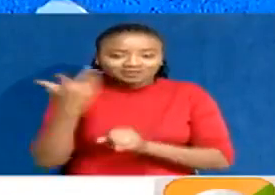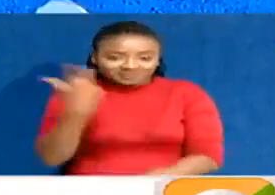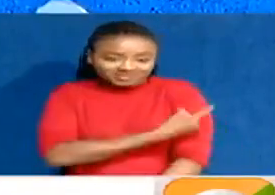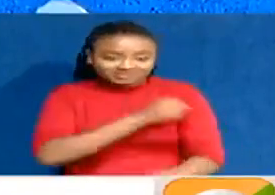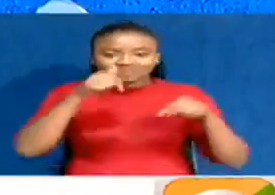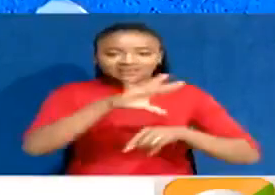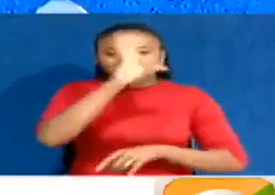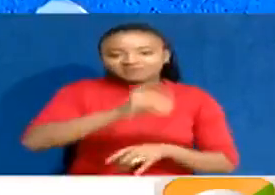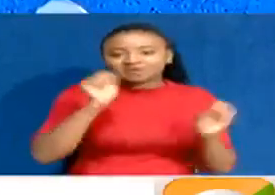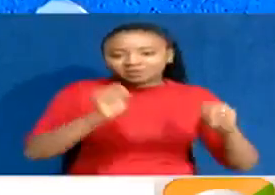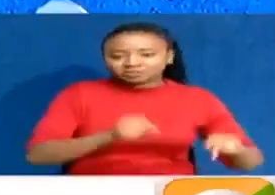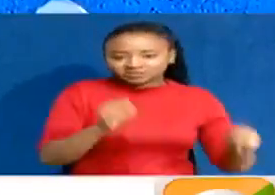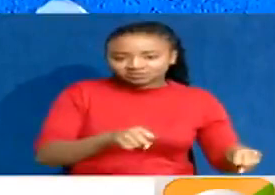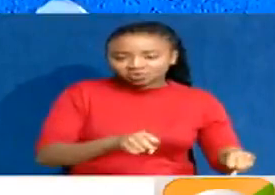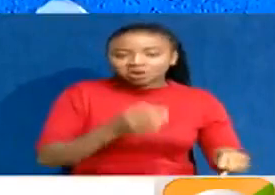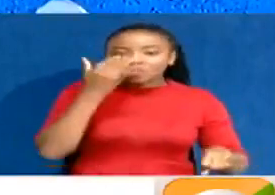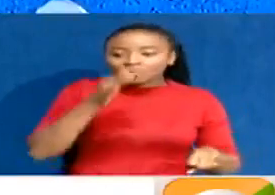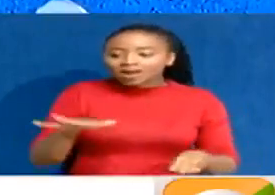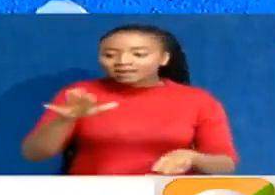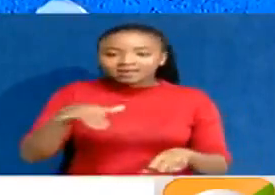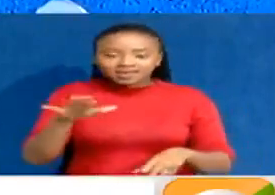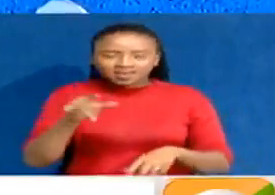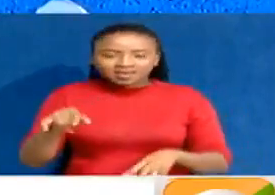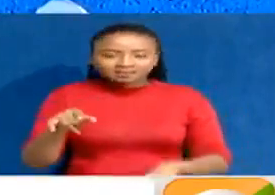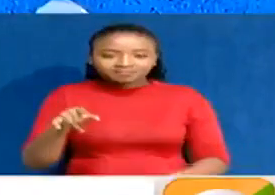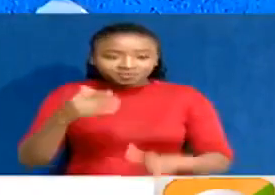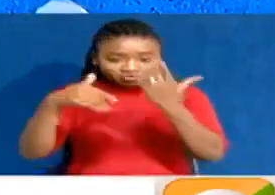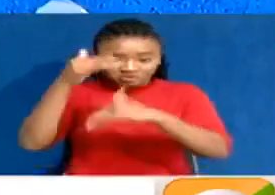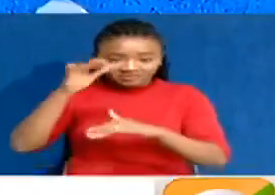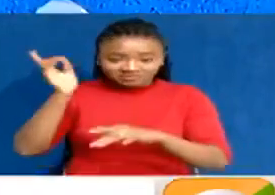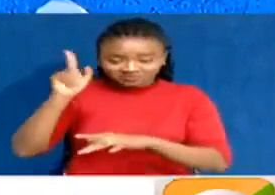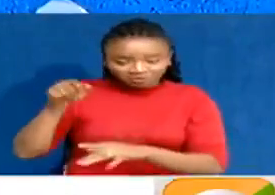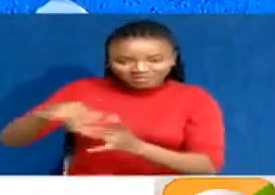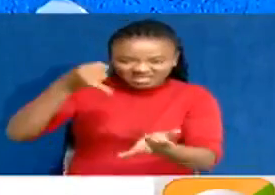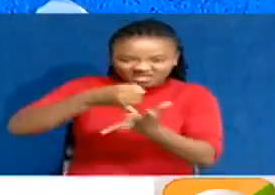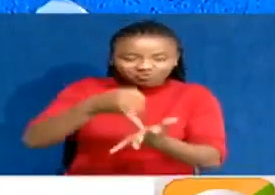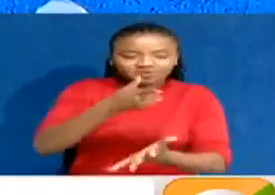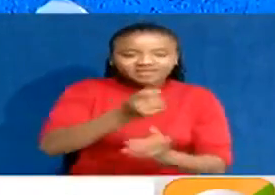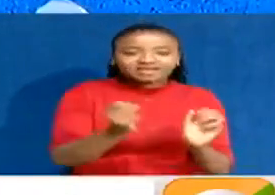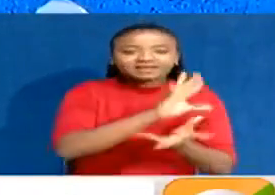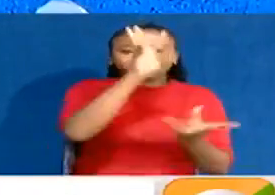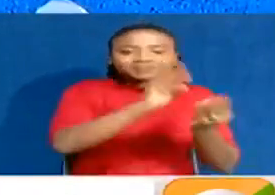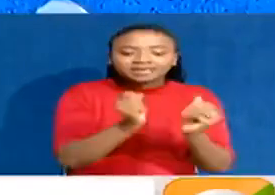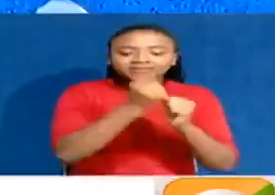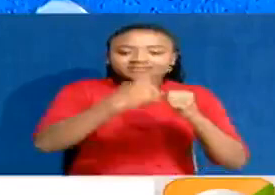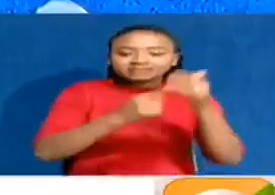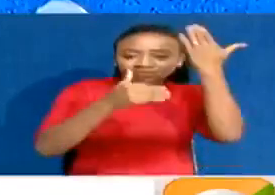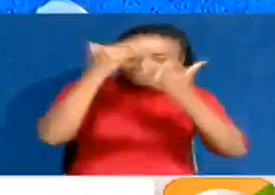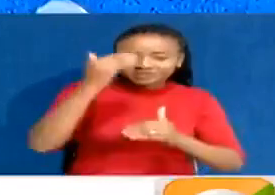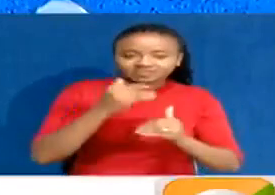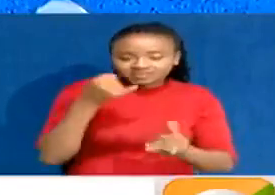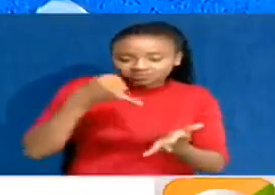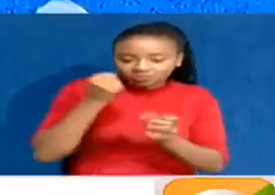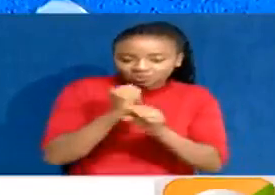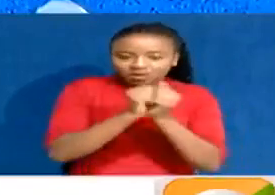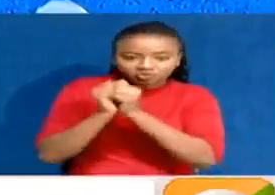Nairobi has now been identified as one of the 17 institutions that will play a key role in this effort.